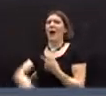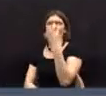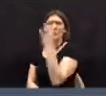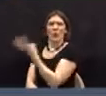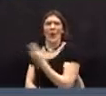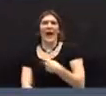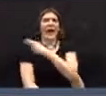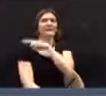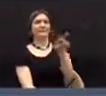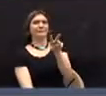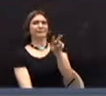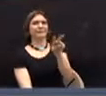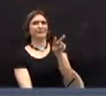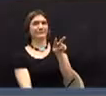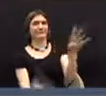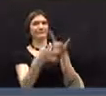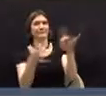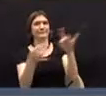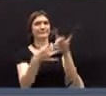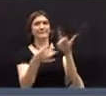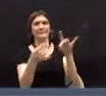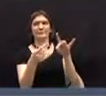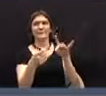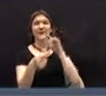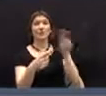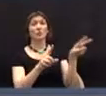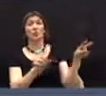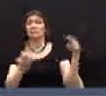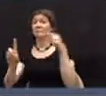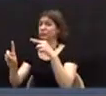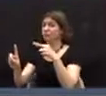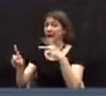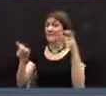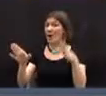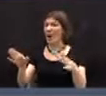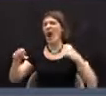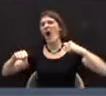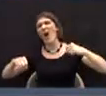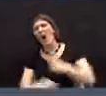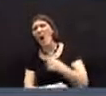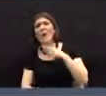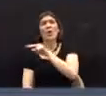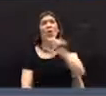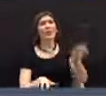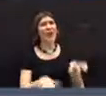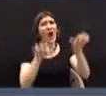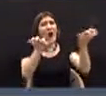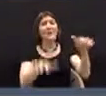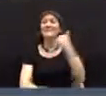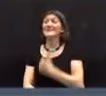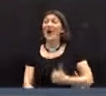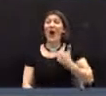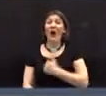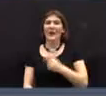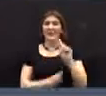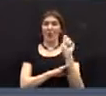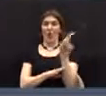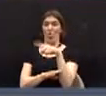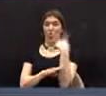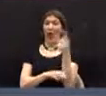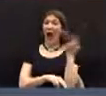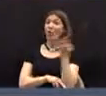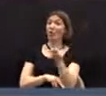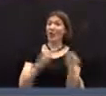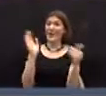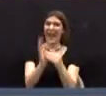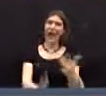You really do need to address the chair, Mr. Oh, okay. Sorry, I'm going to make you do a 360. Do I have to look at you